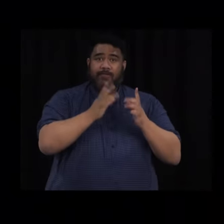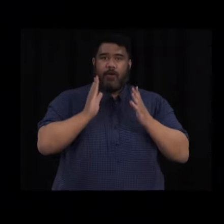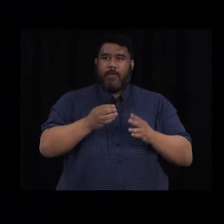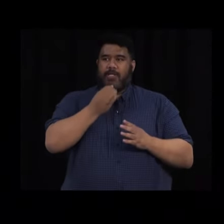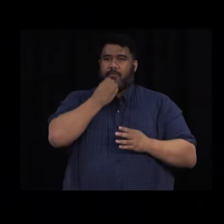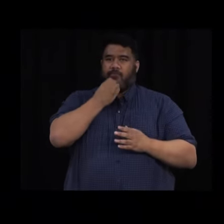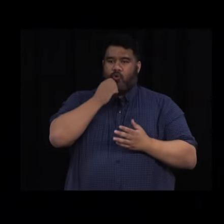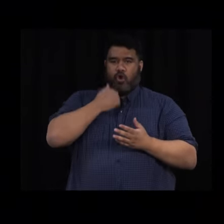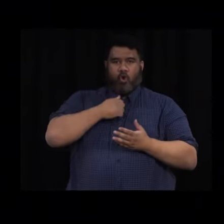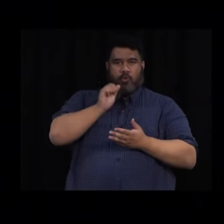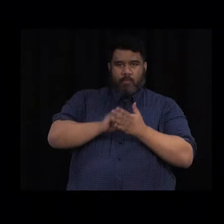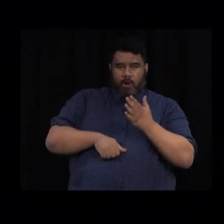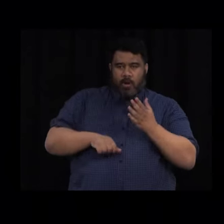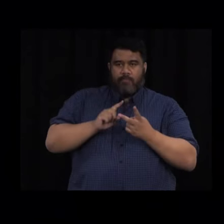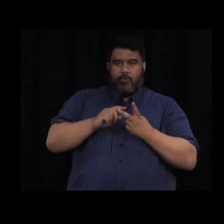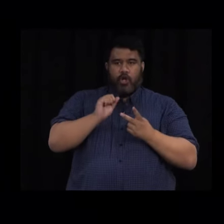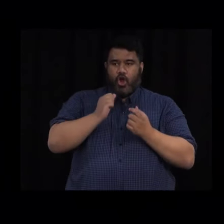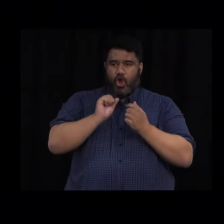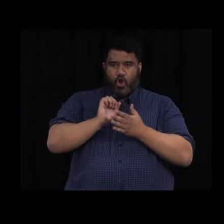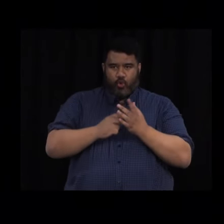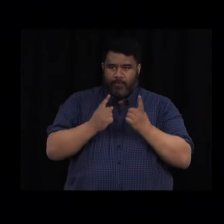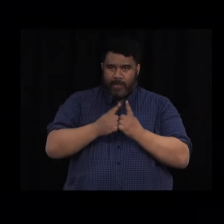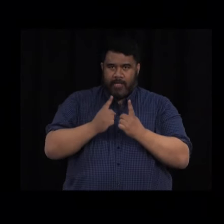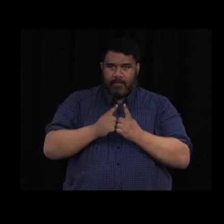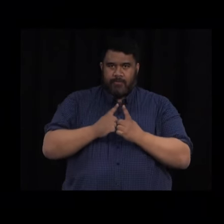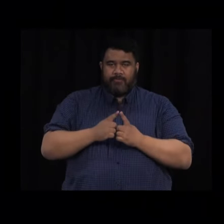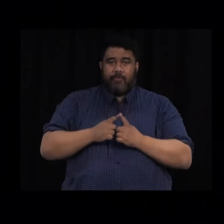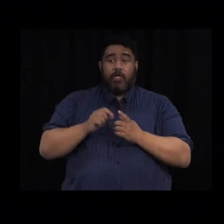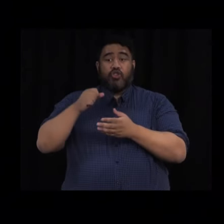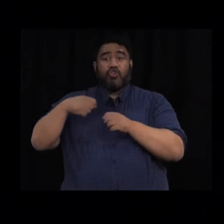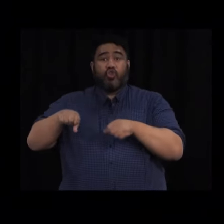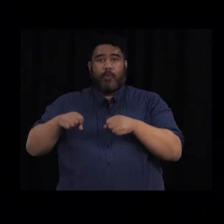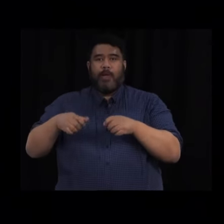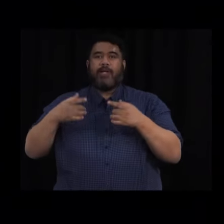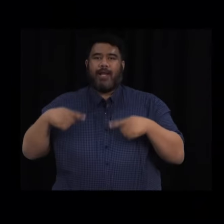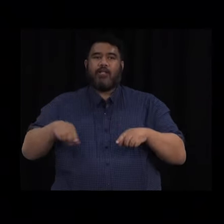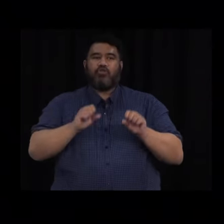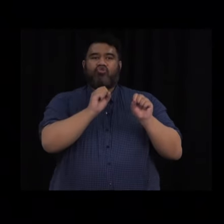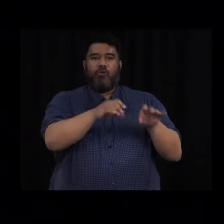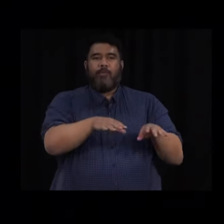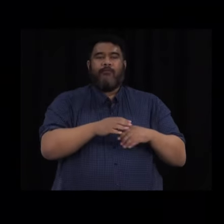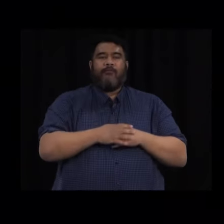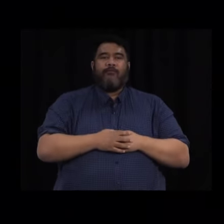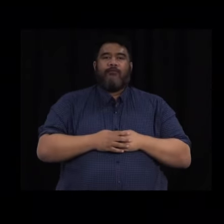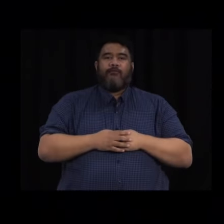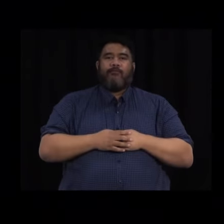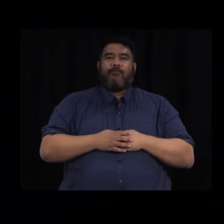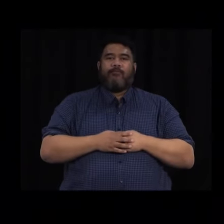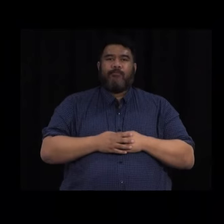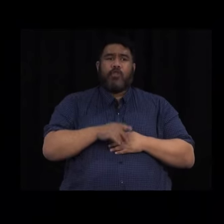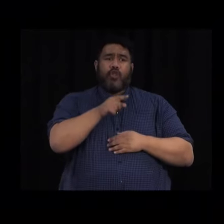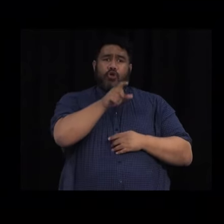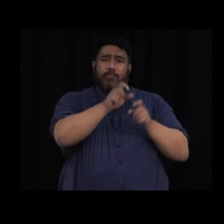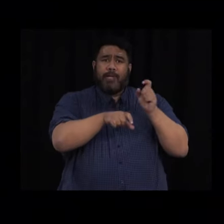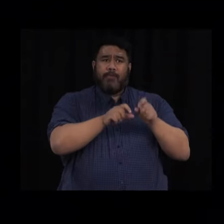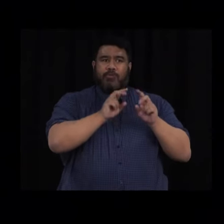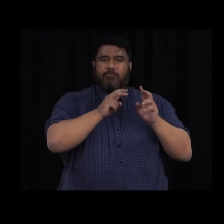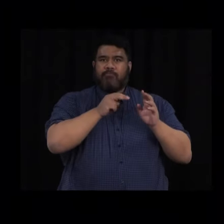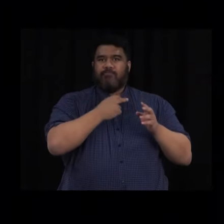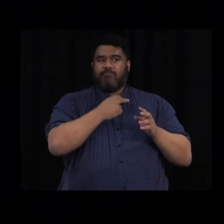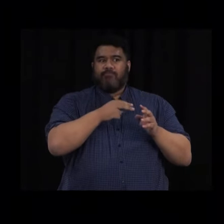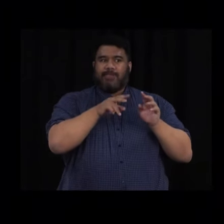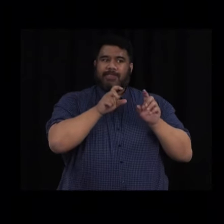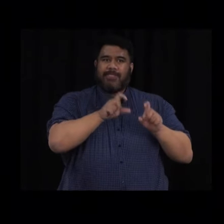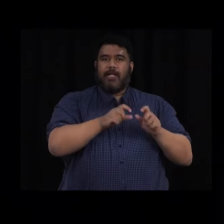food and supplies. Contactless deliveries are allowed. They will be monitored through smartphone technology and regular random